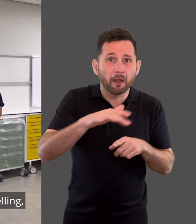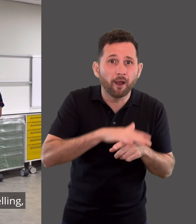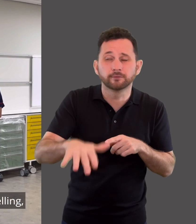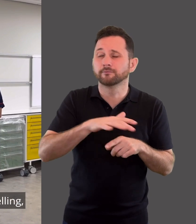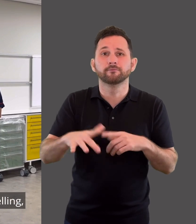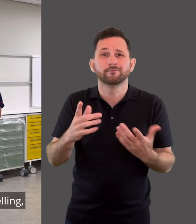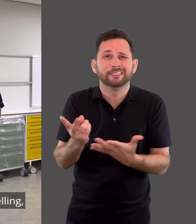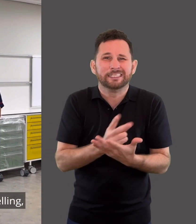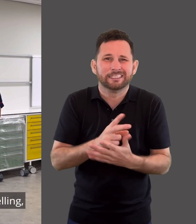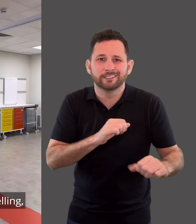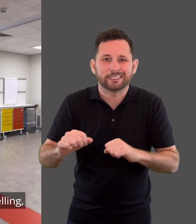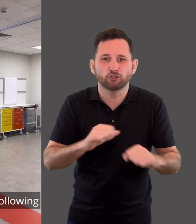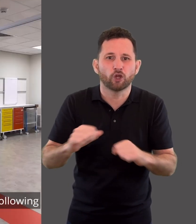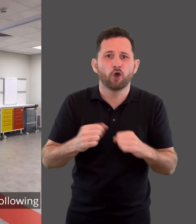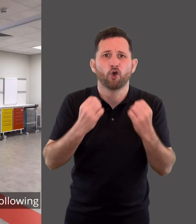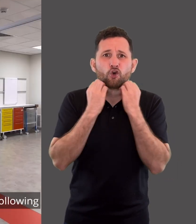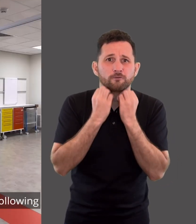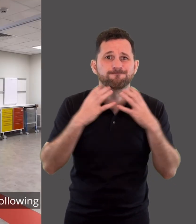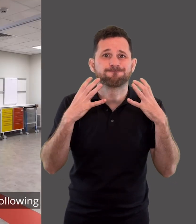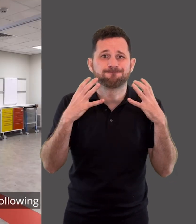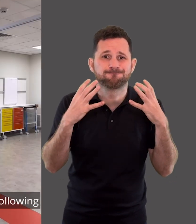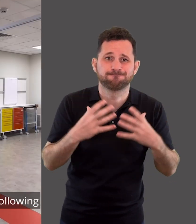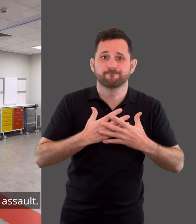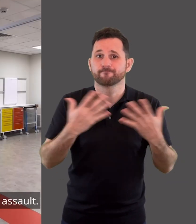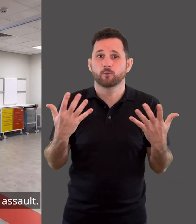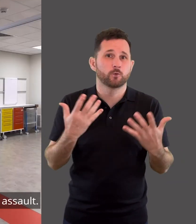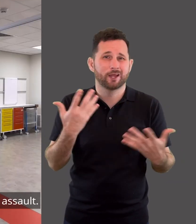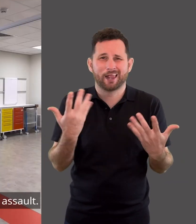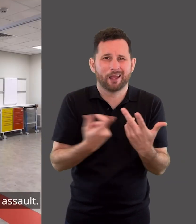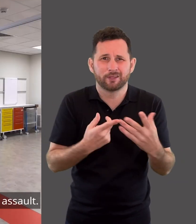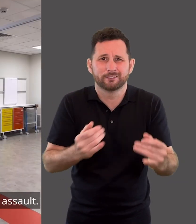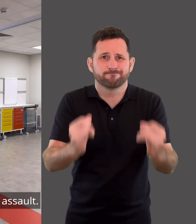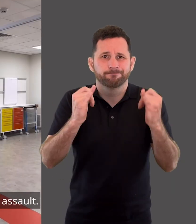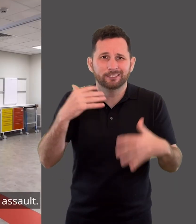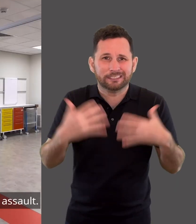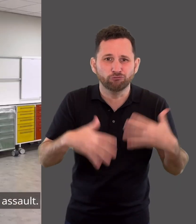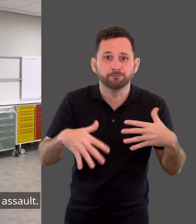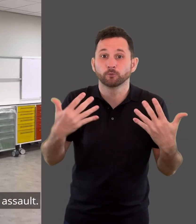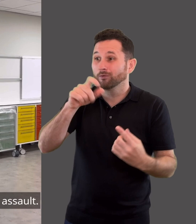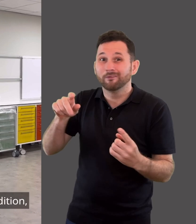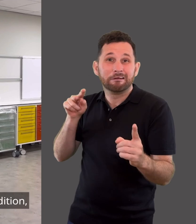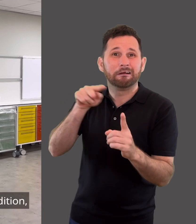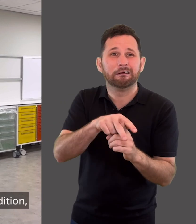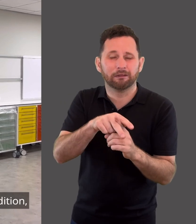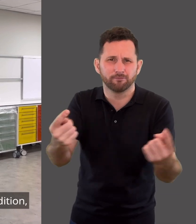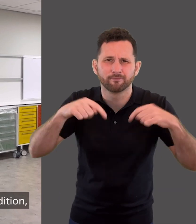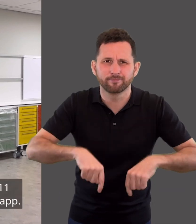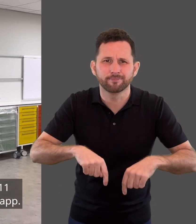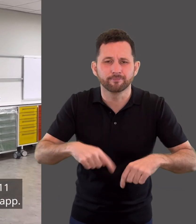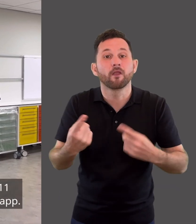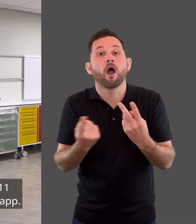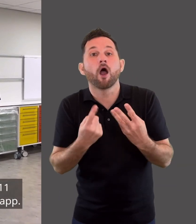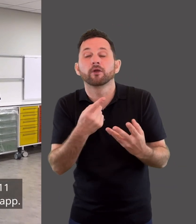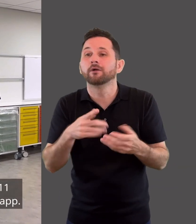sudden rapid swelling and severe injuries following a serious incident or assault. For any other condition